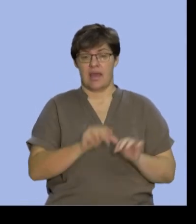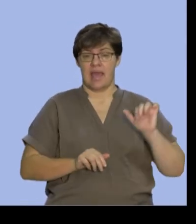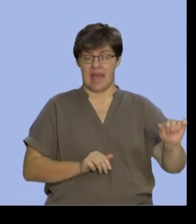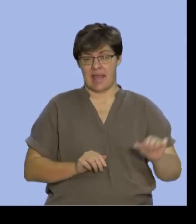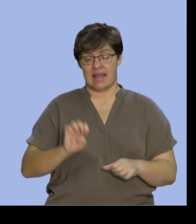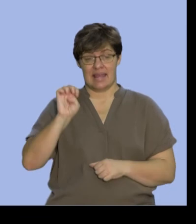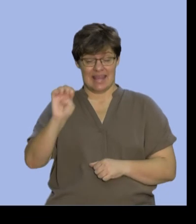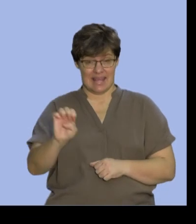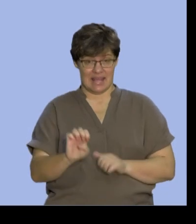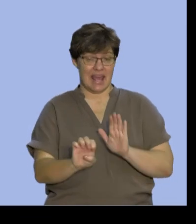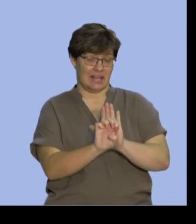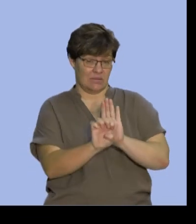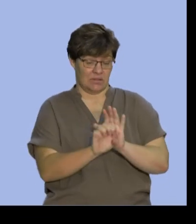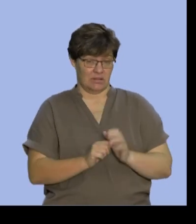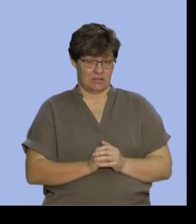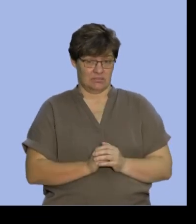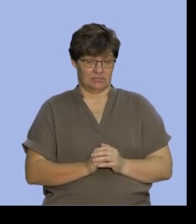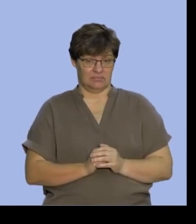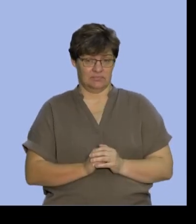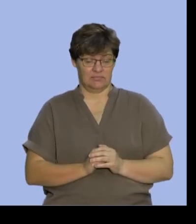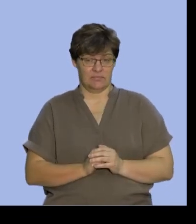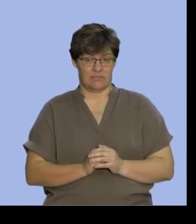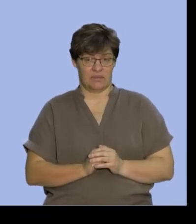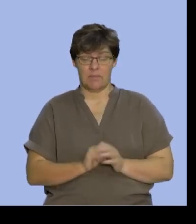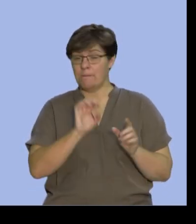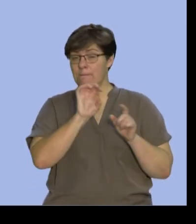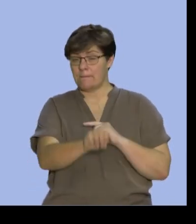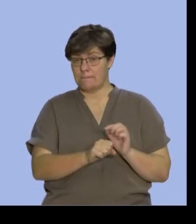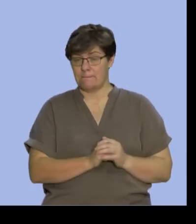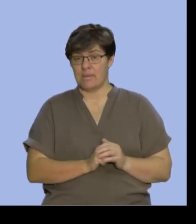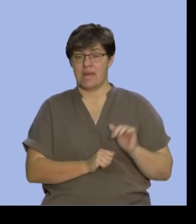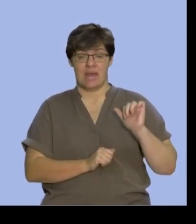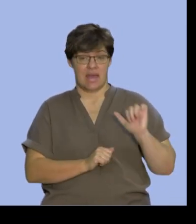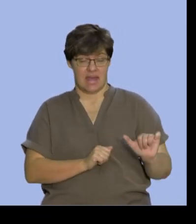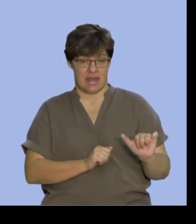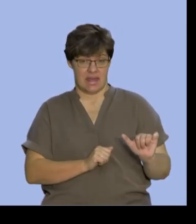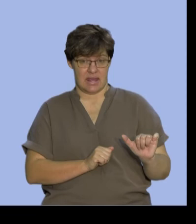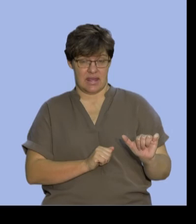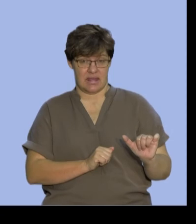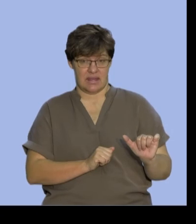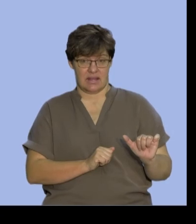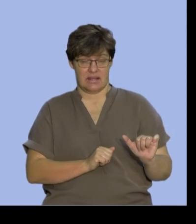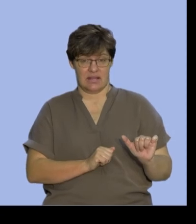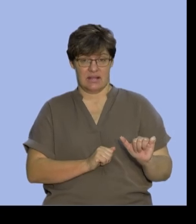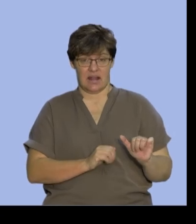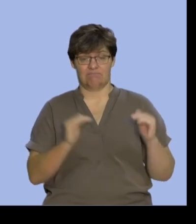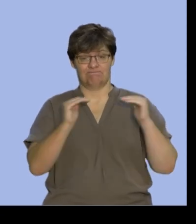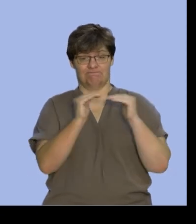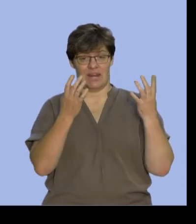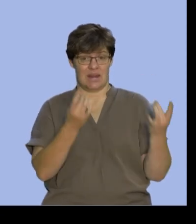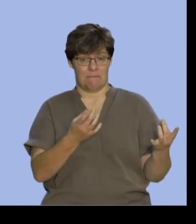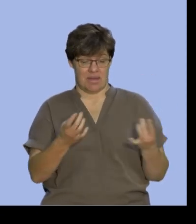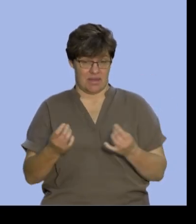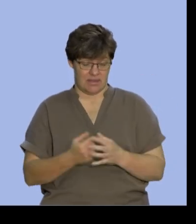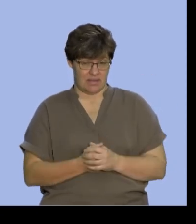as examples we'd recognize that A was all the even numbers so